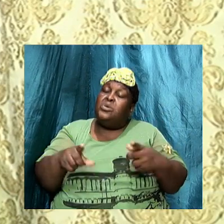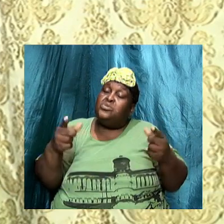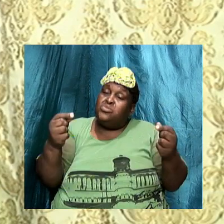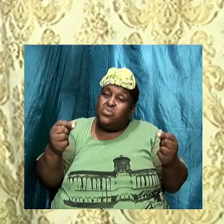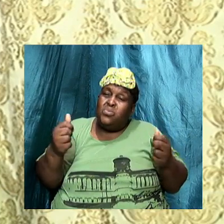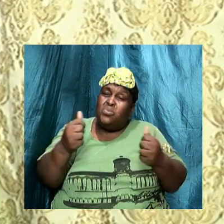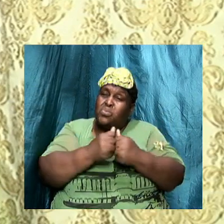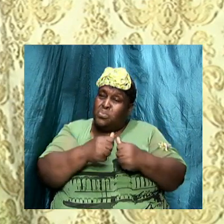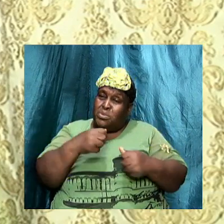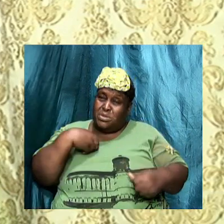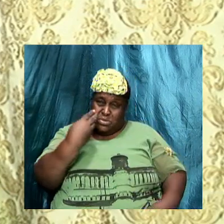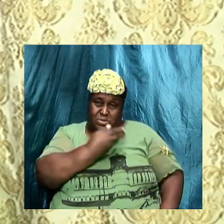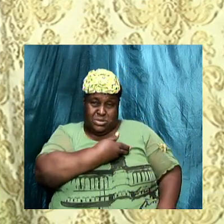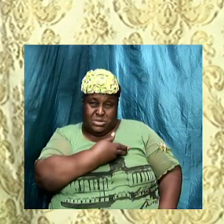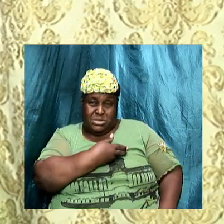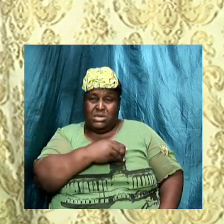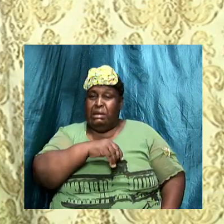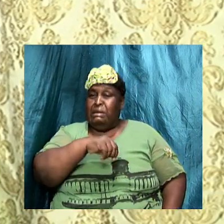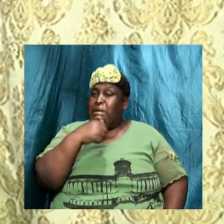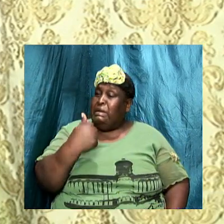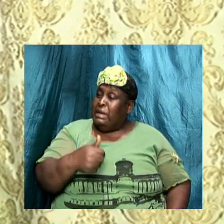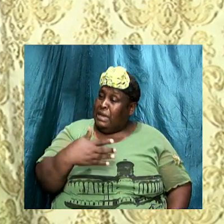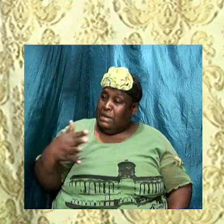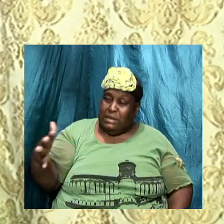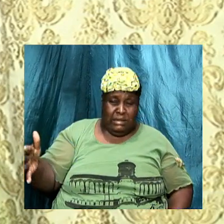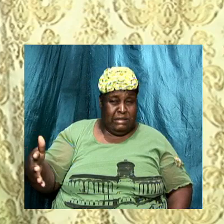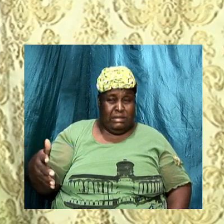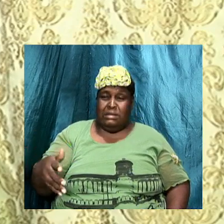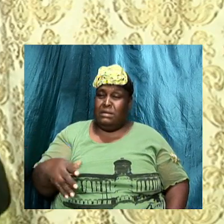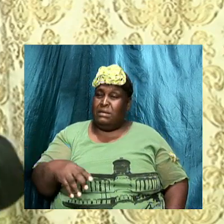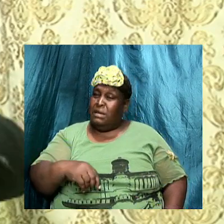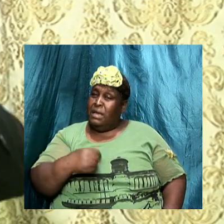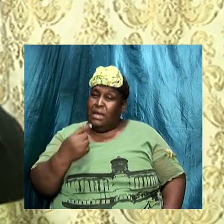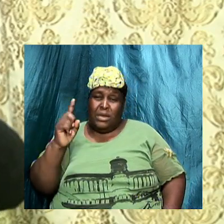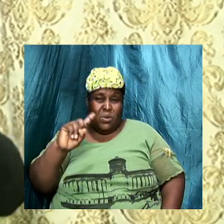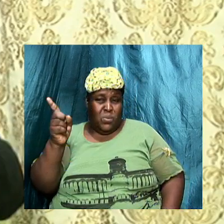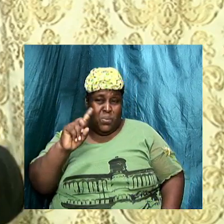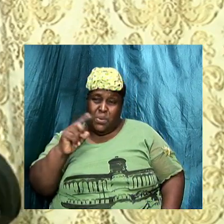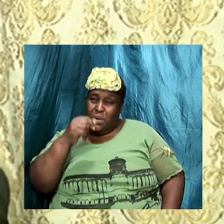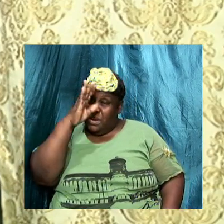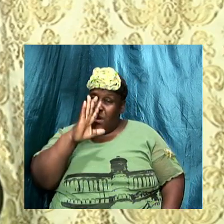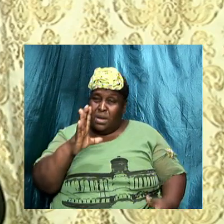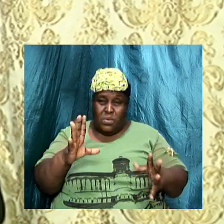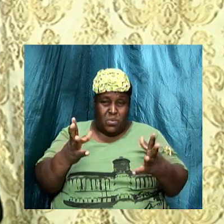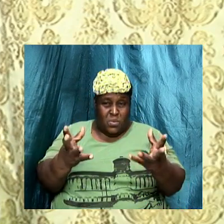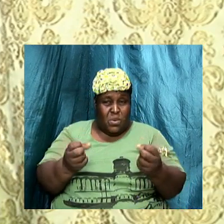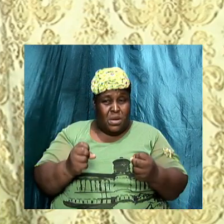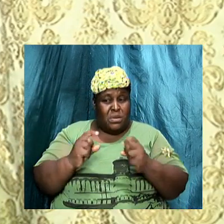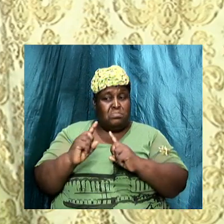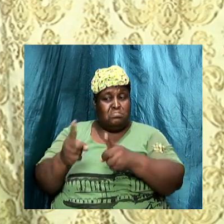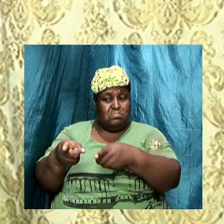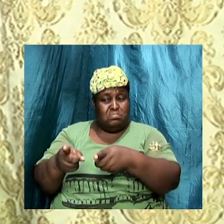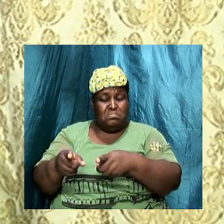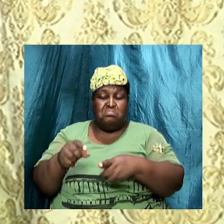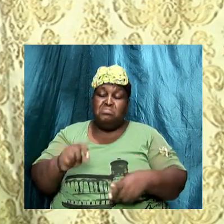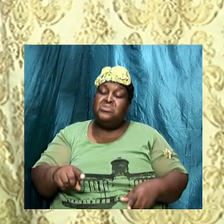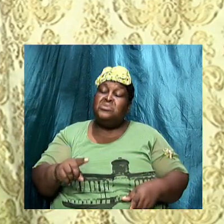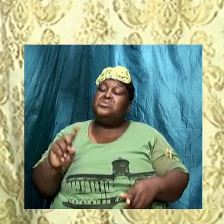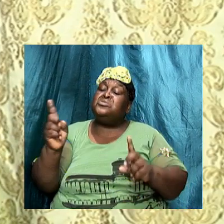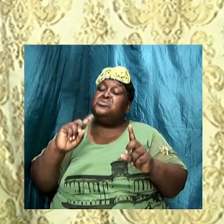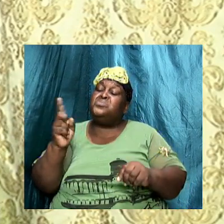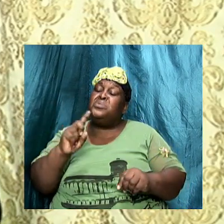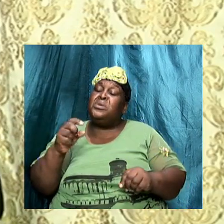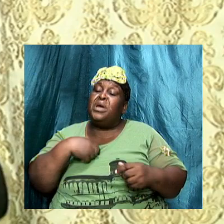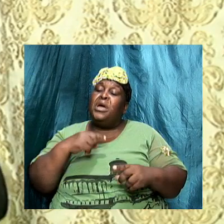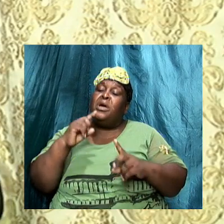So anything God wants to tell us anywhere God wants to direct us He can say look here this is where I want you to go. This is who I